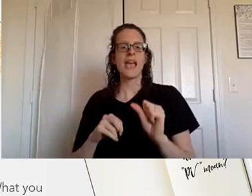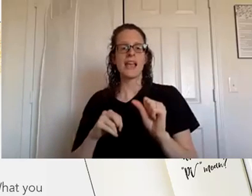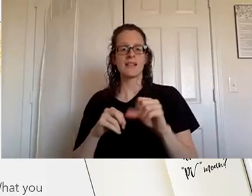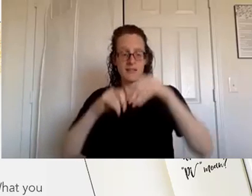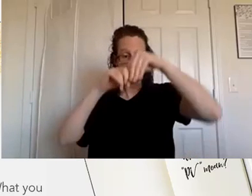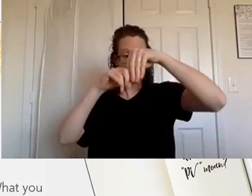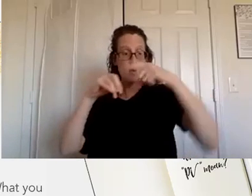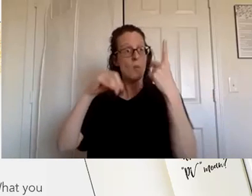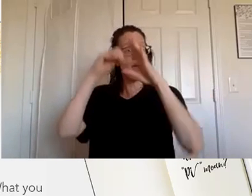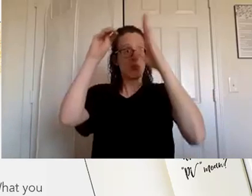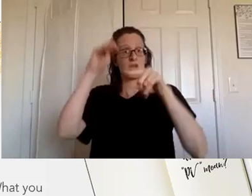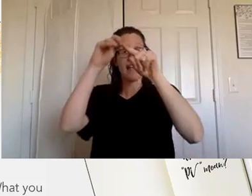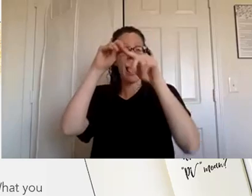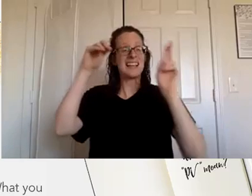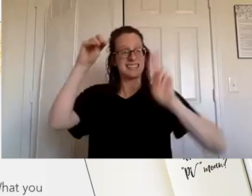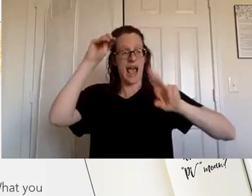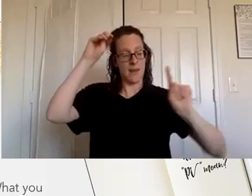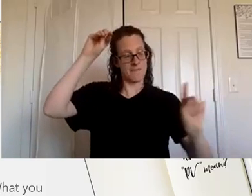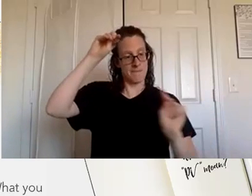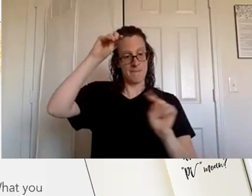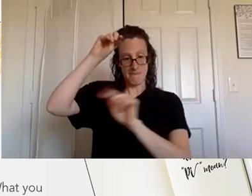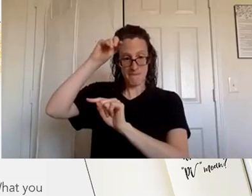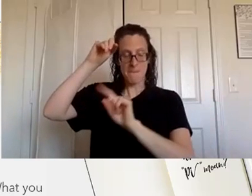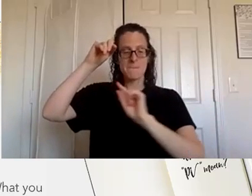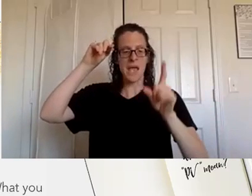volumes and are required um